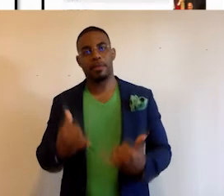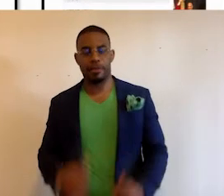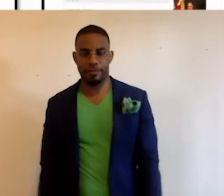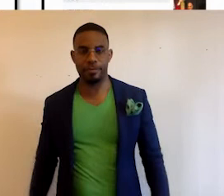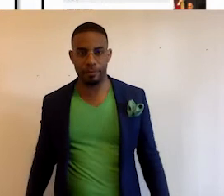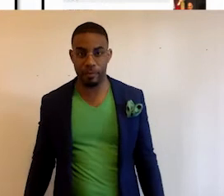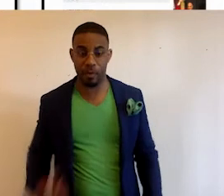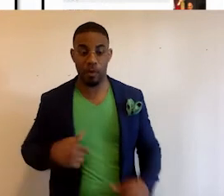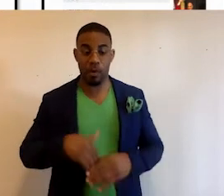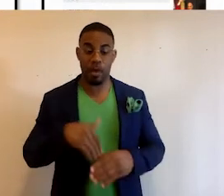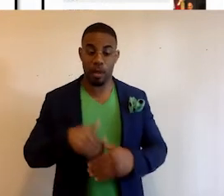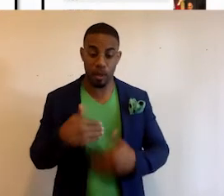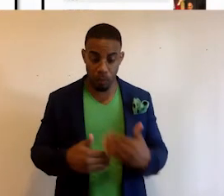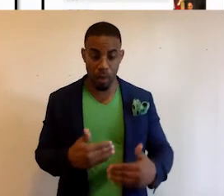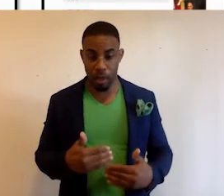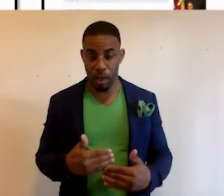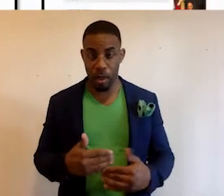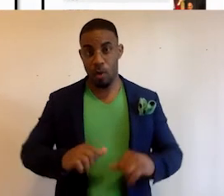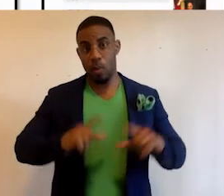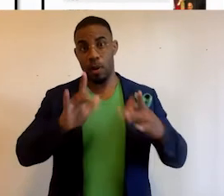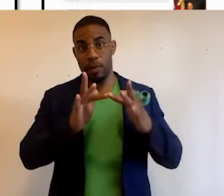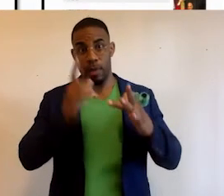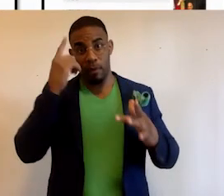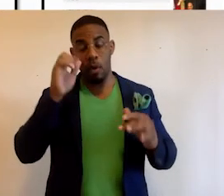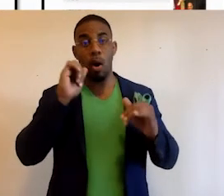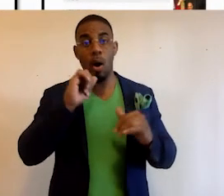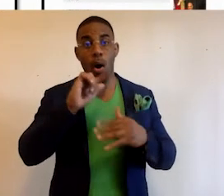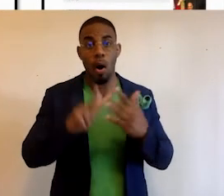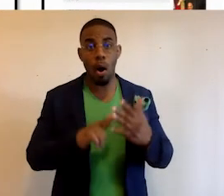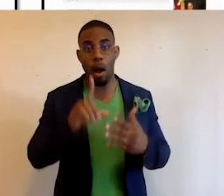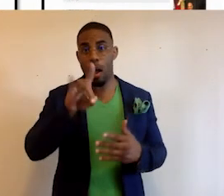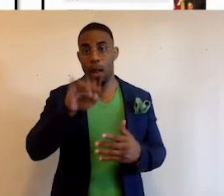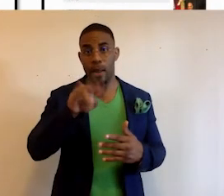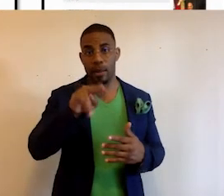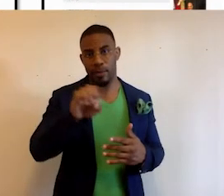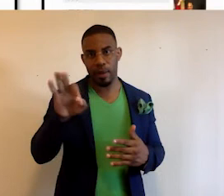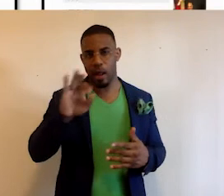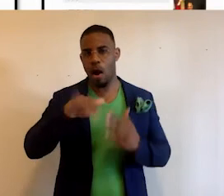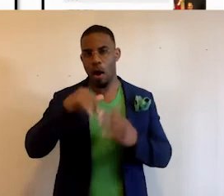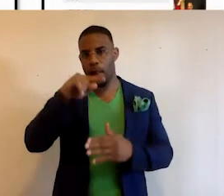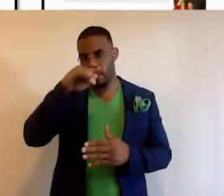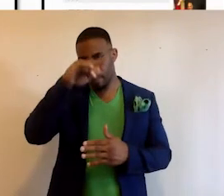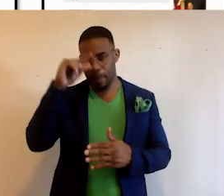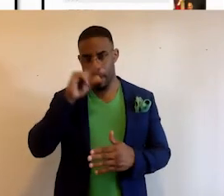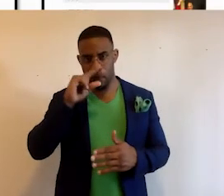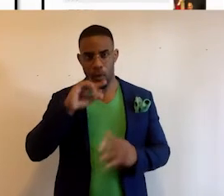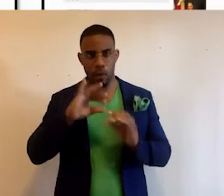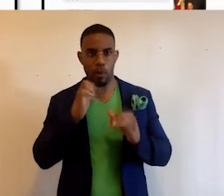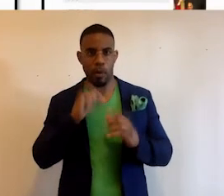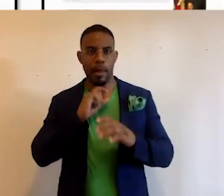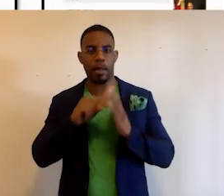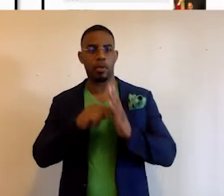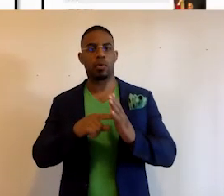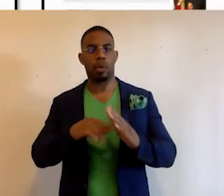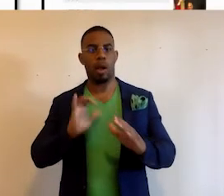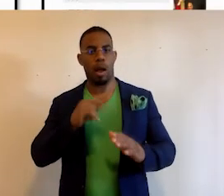We're in the process of putting up sites for all of the Divine Nine, so all the black Greeks, so that we can actually showcase